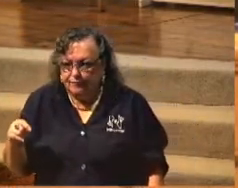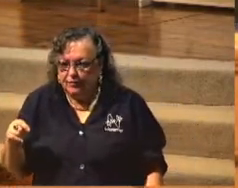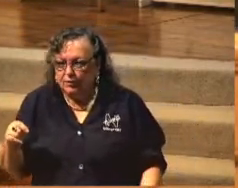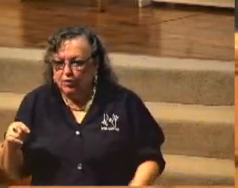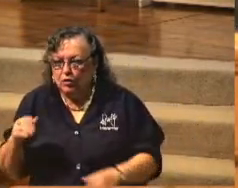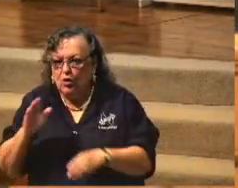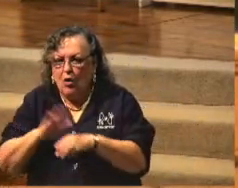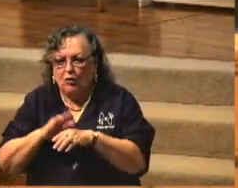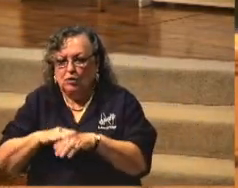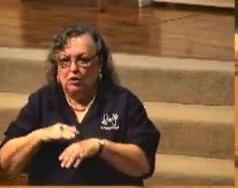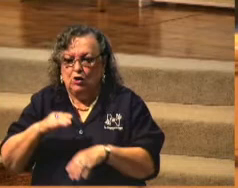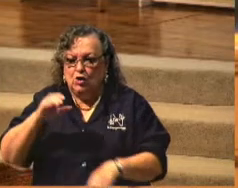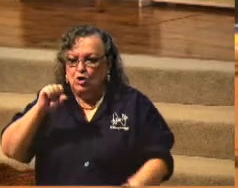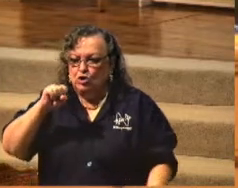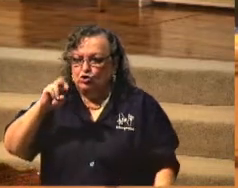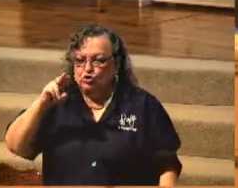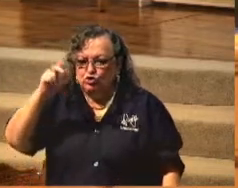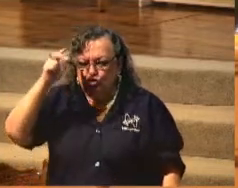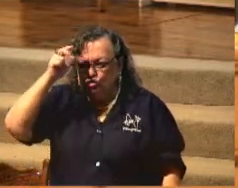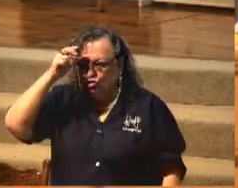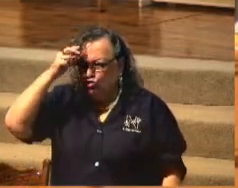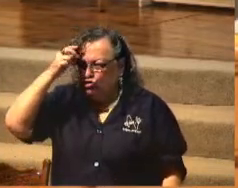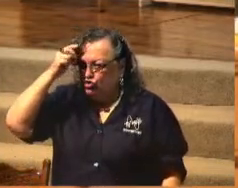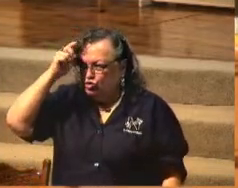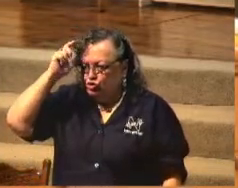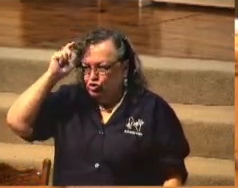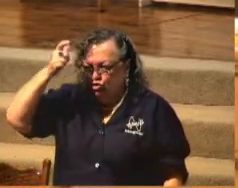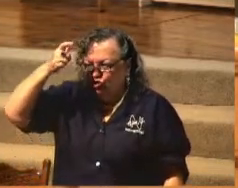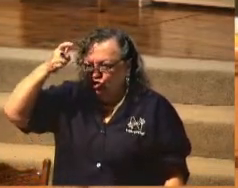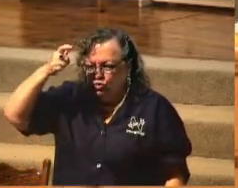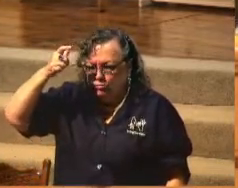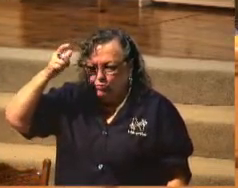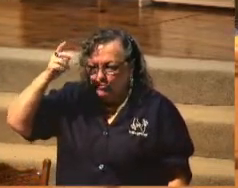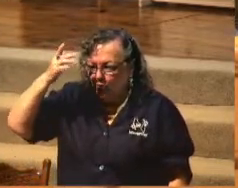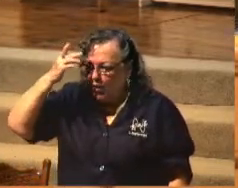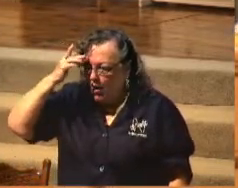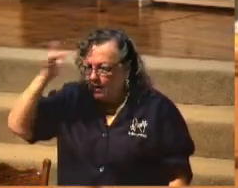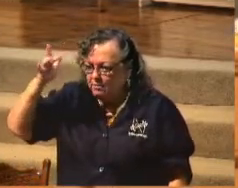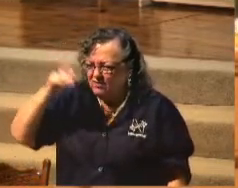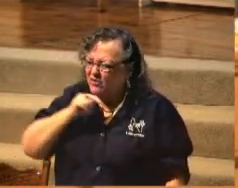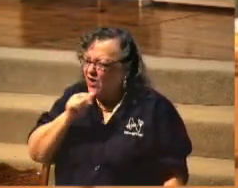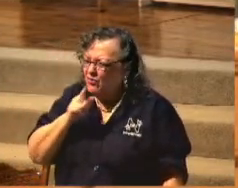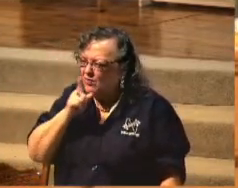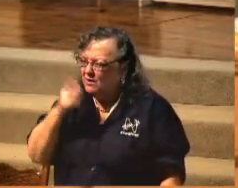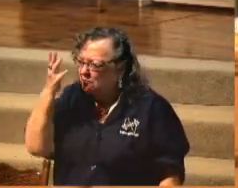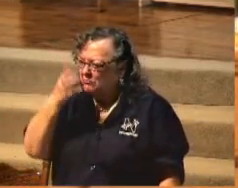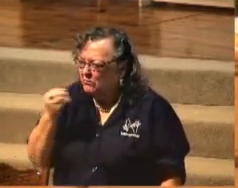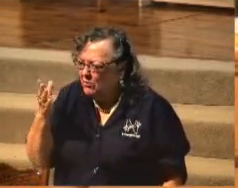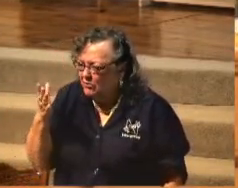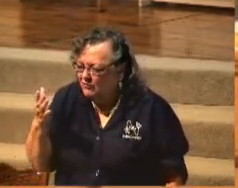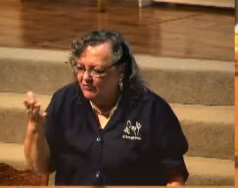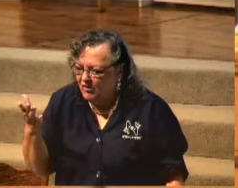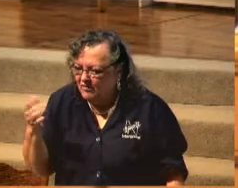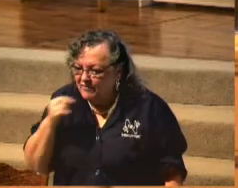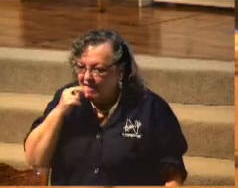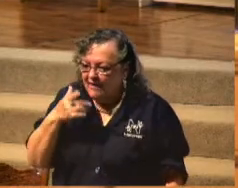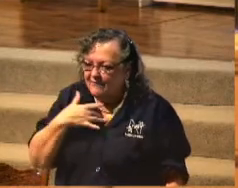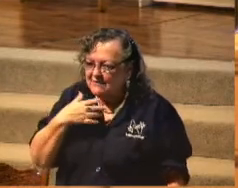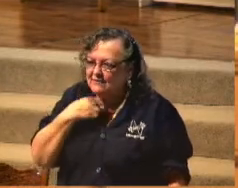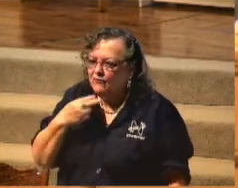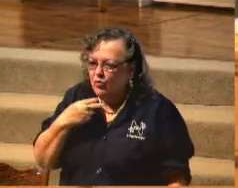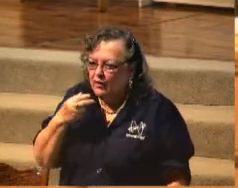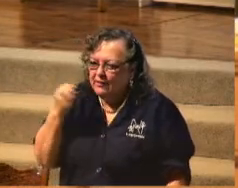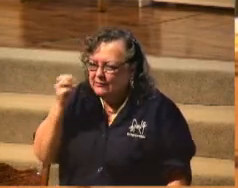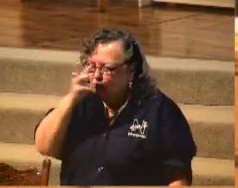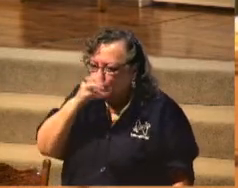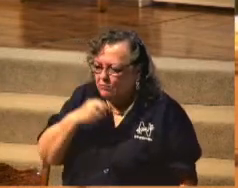super smart. And I guess because they're not really pretty and beautiful and they've got that kind of